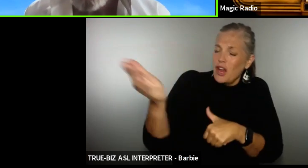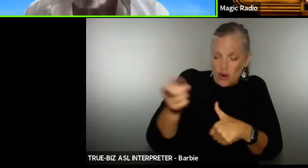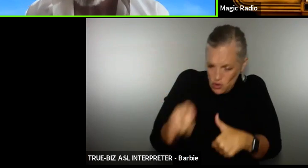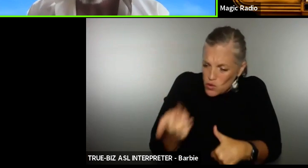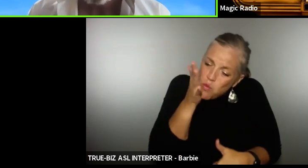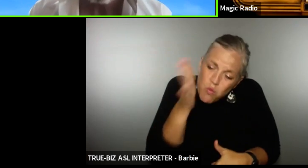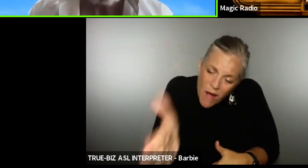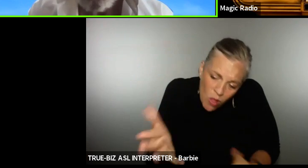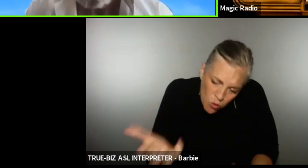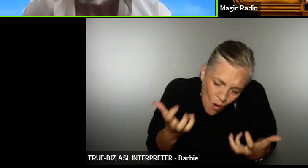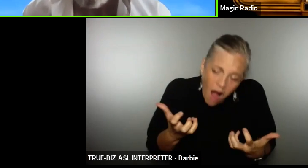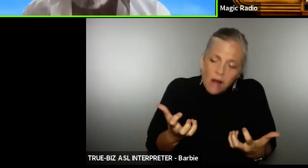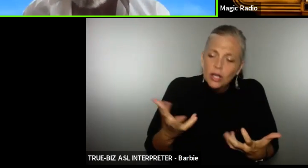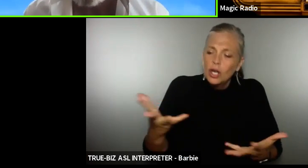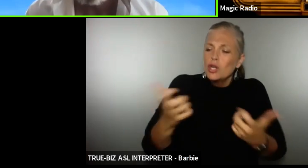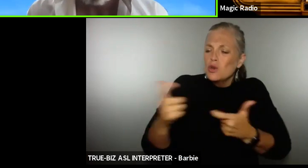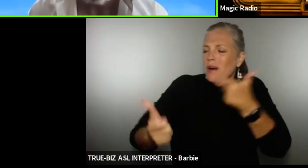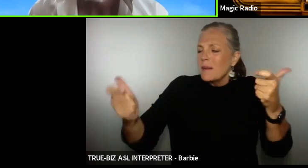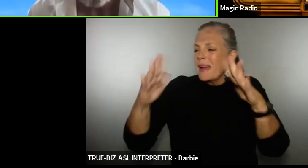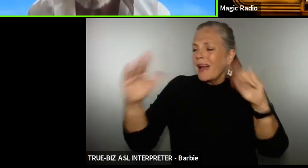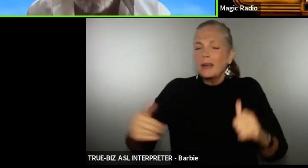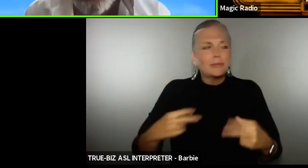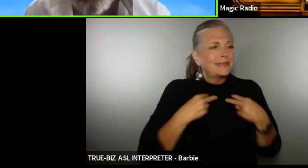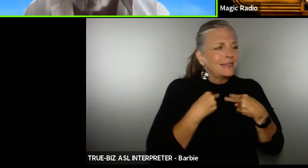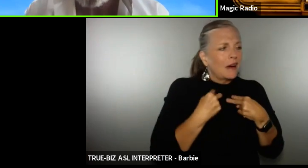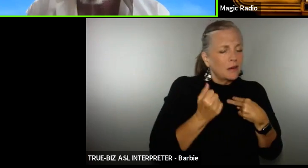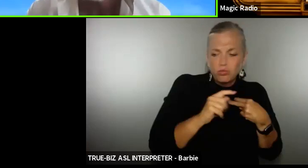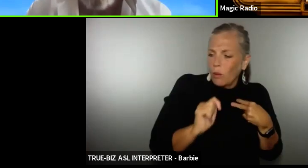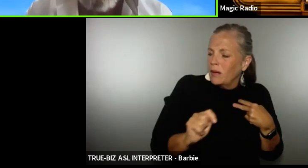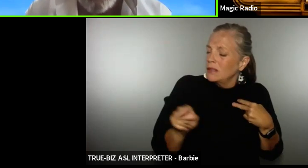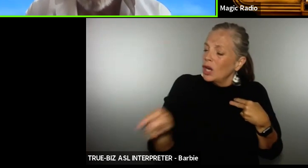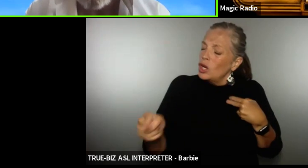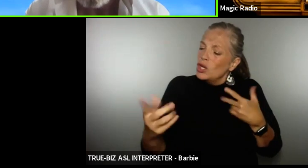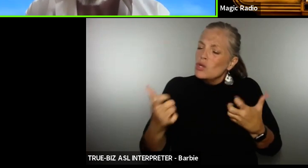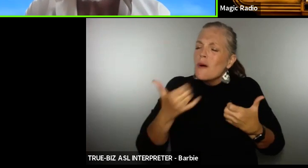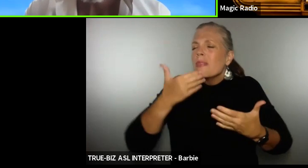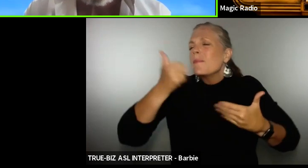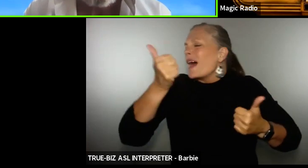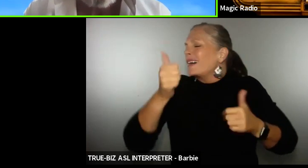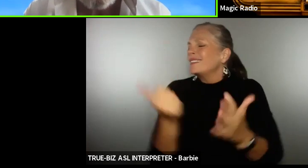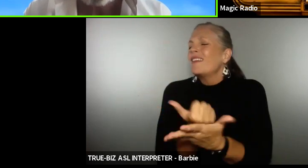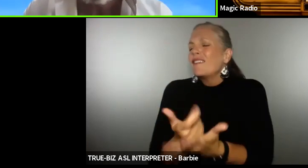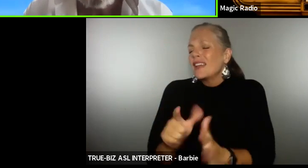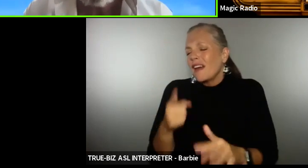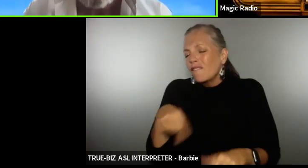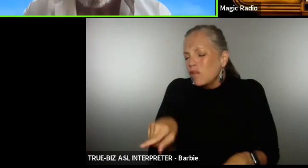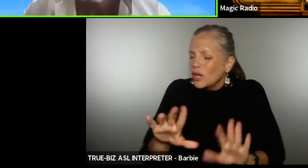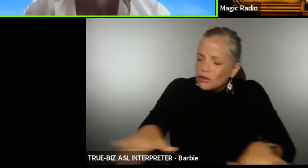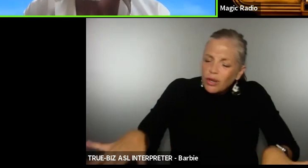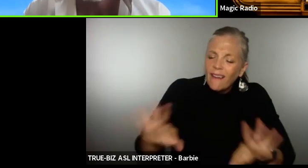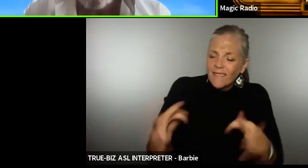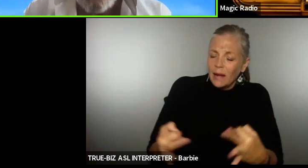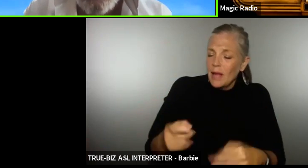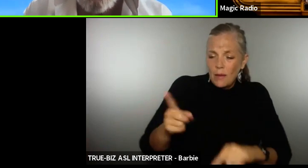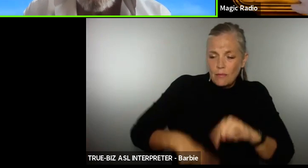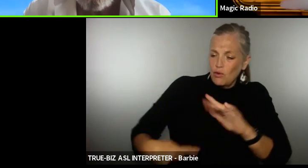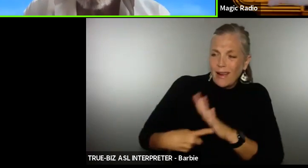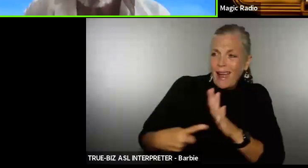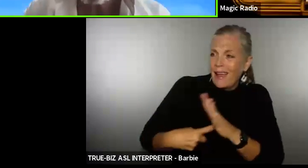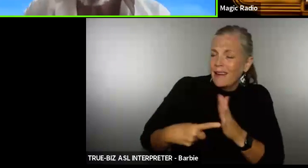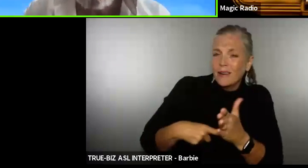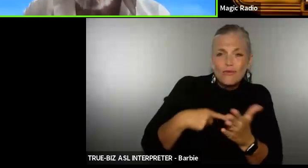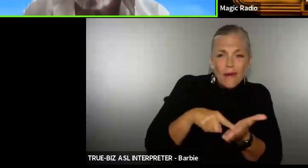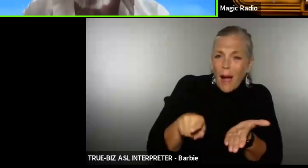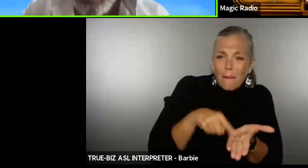house but you'll have to settle with your apartment you'll want the best of everything for your family or your children but you won't be able to obtain it